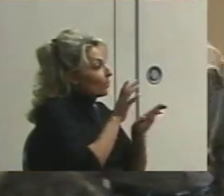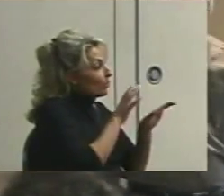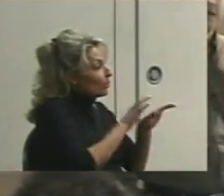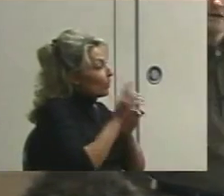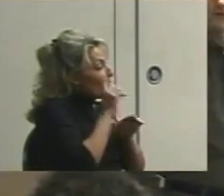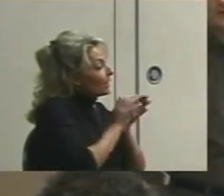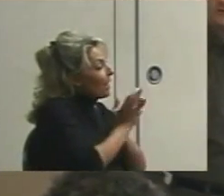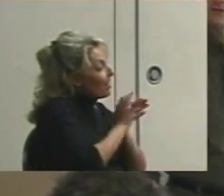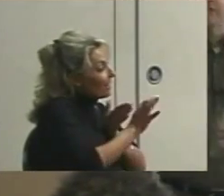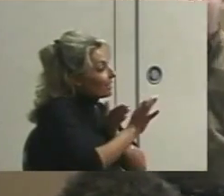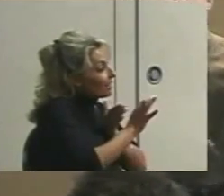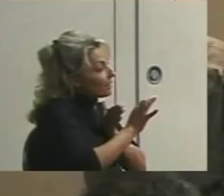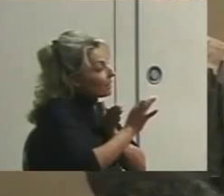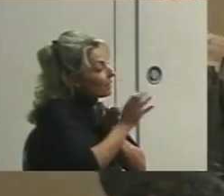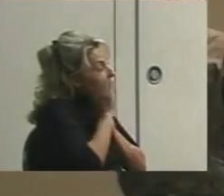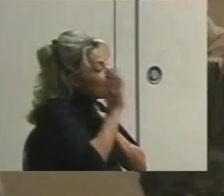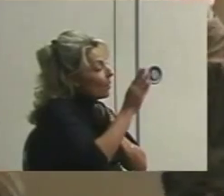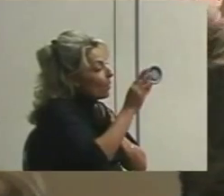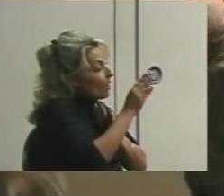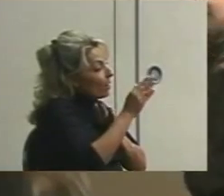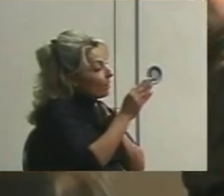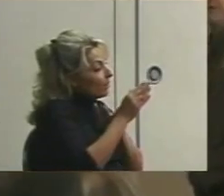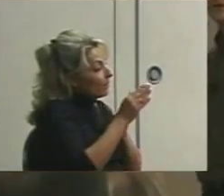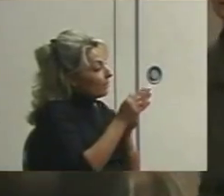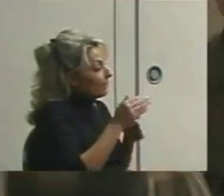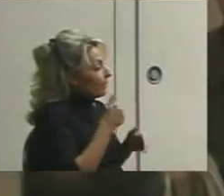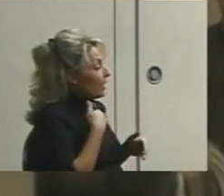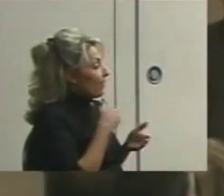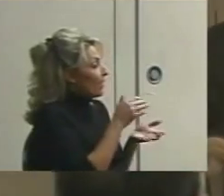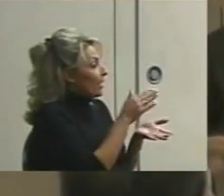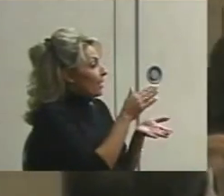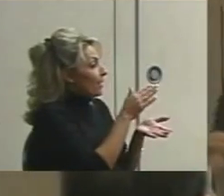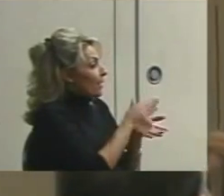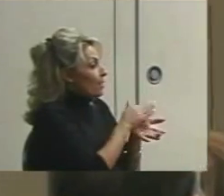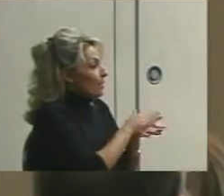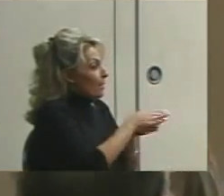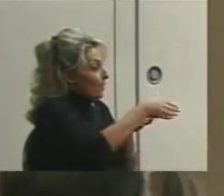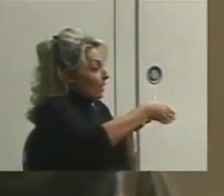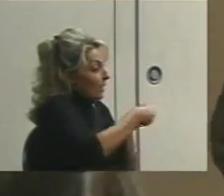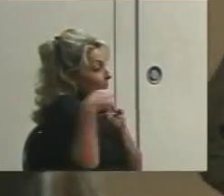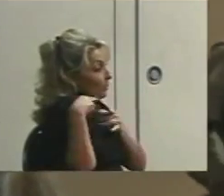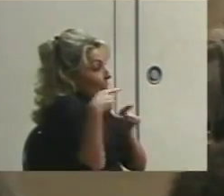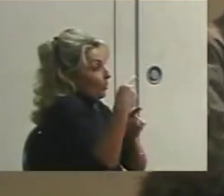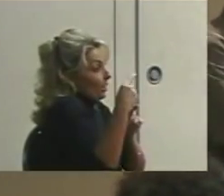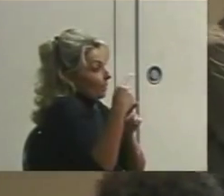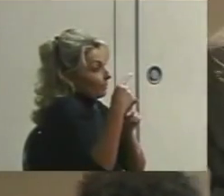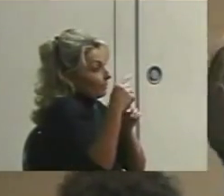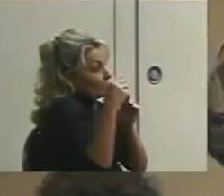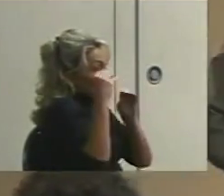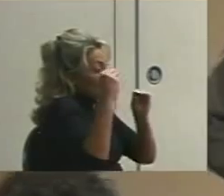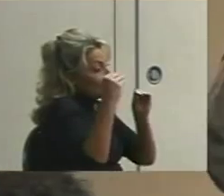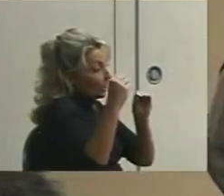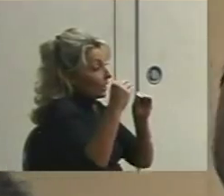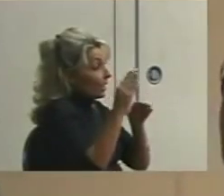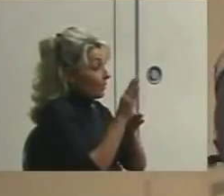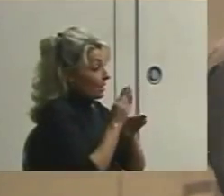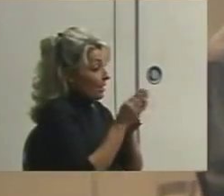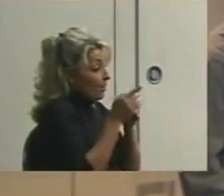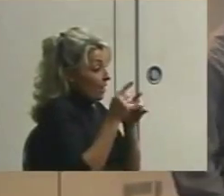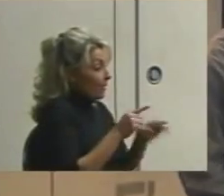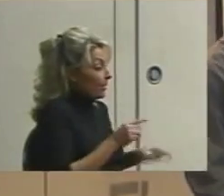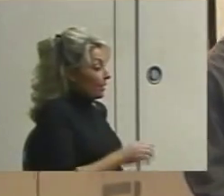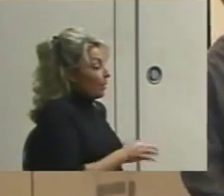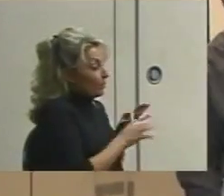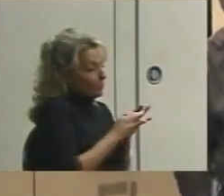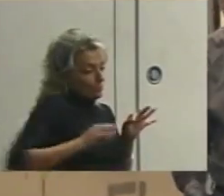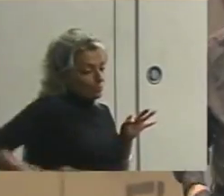tallies is they'll fill their pocket with paper clips during a lesson. And every time the behavior happens, they'll pull a paper clip out and put it in the other pocket.